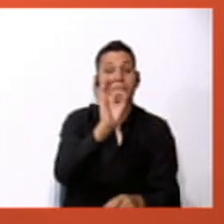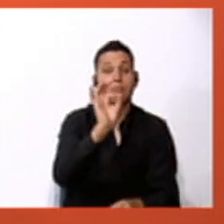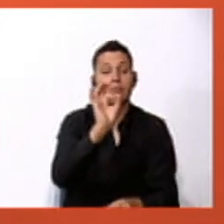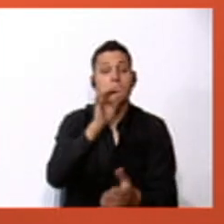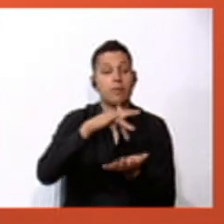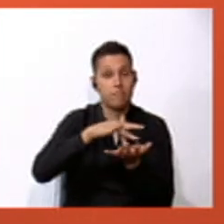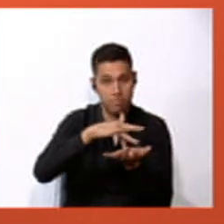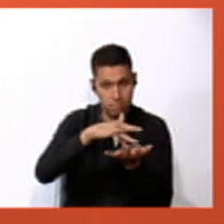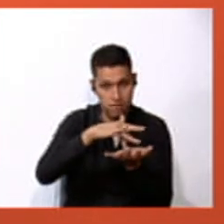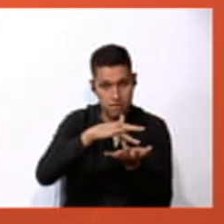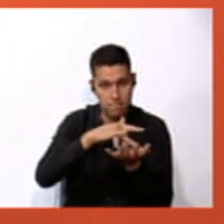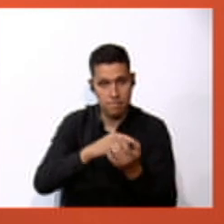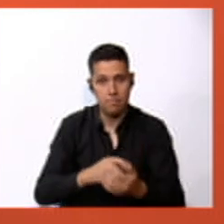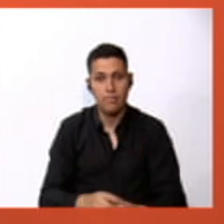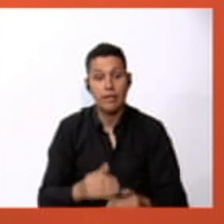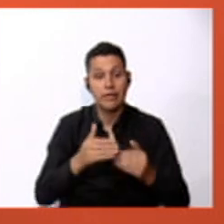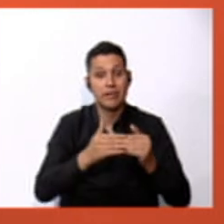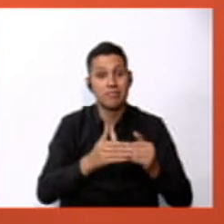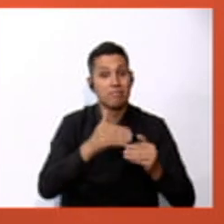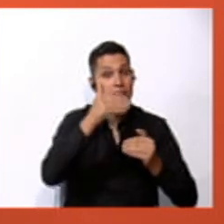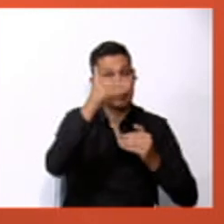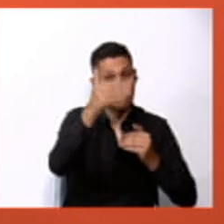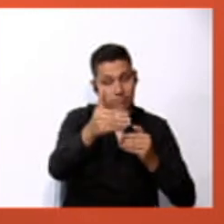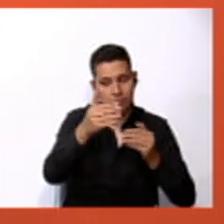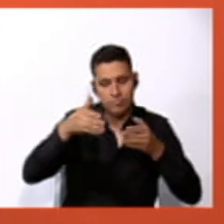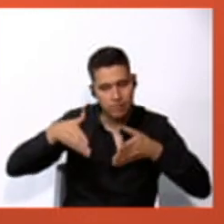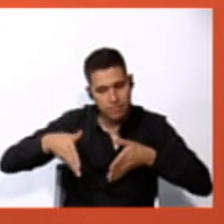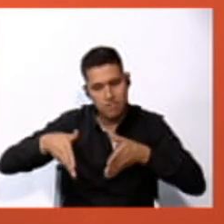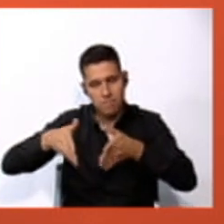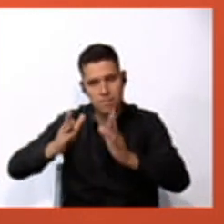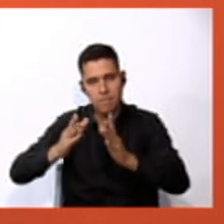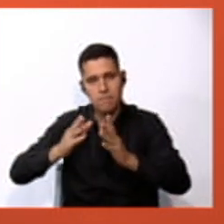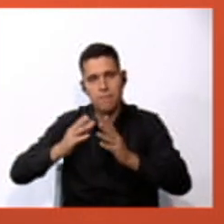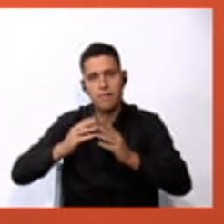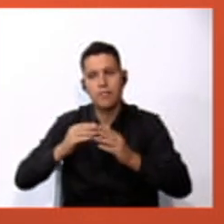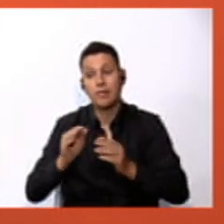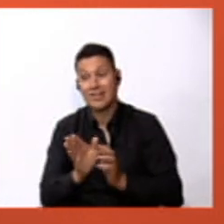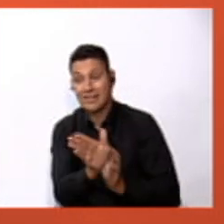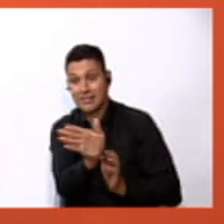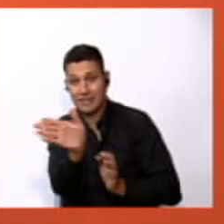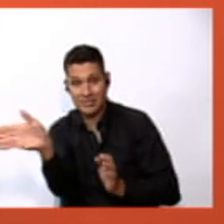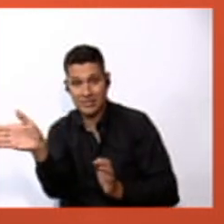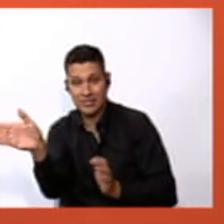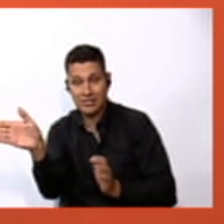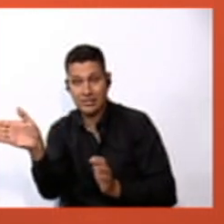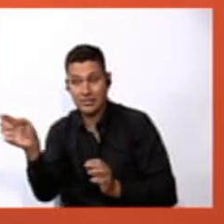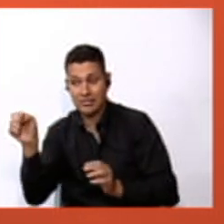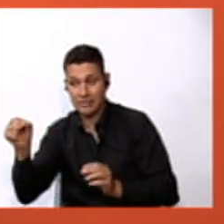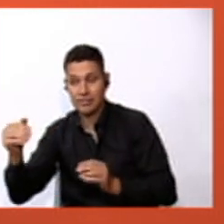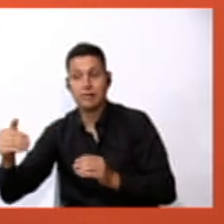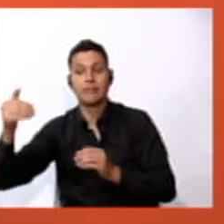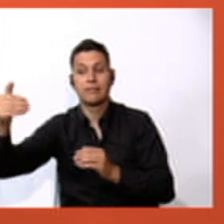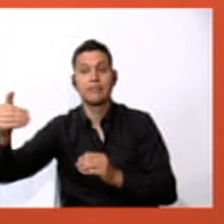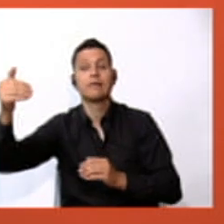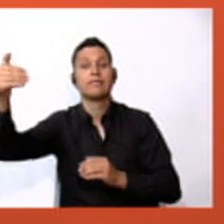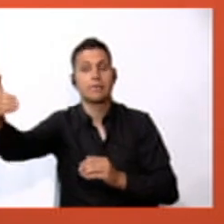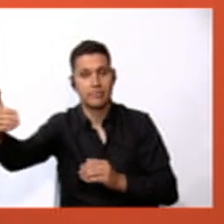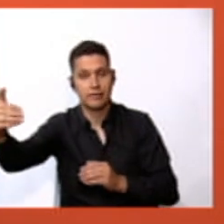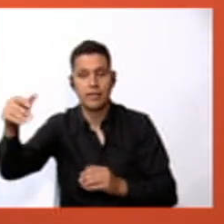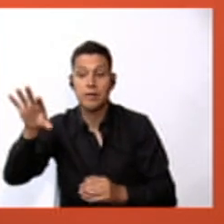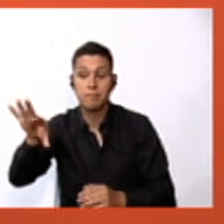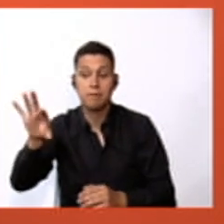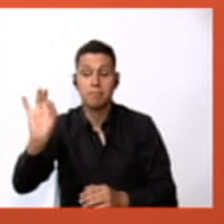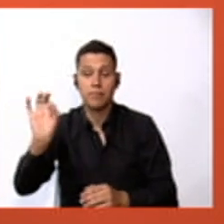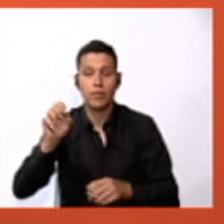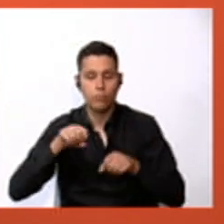cross the street turn right and walk straight three blocks you find the